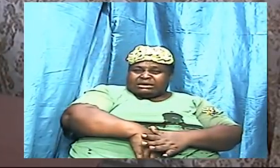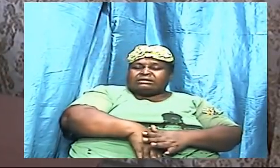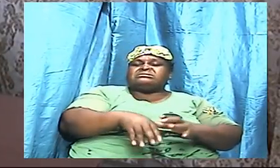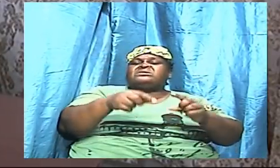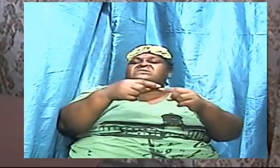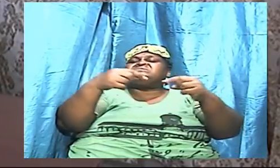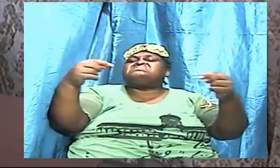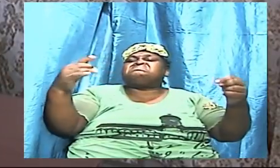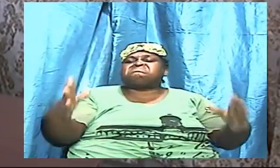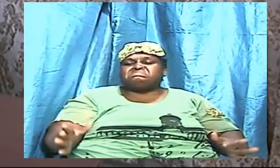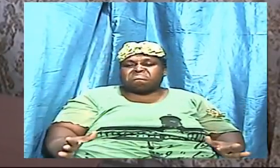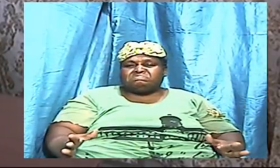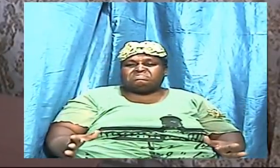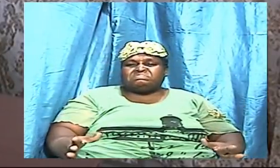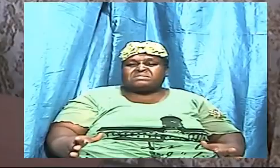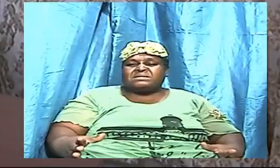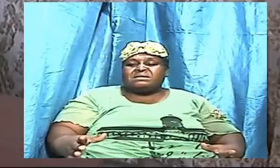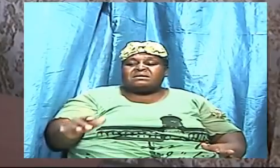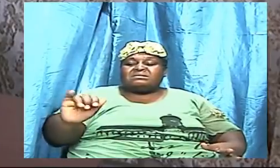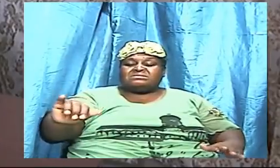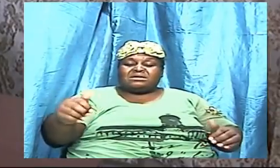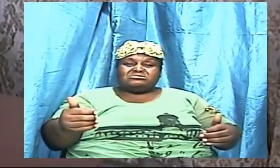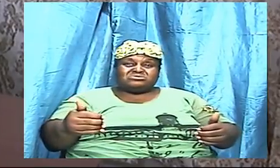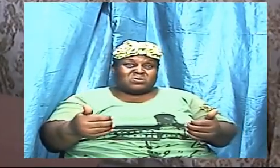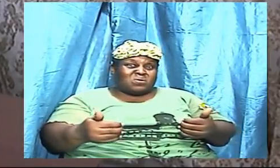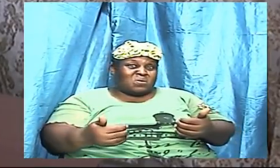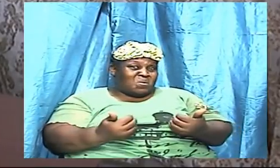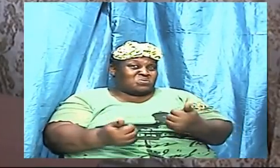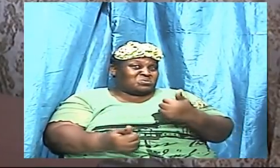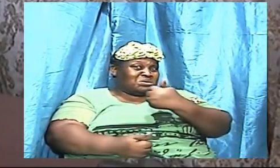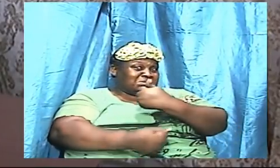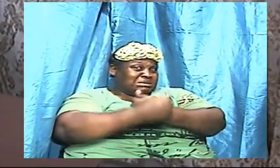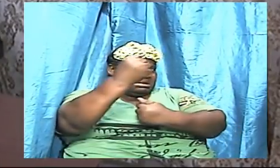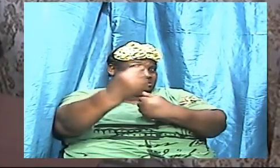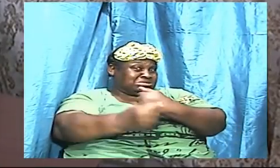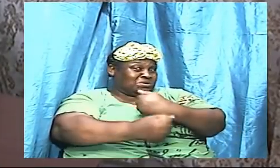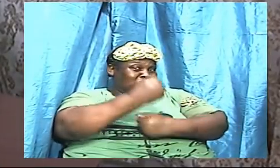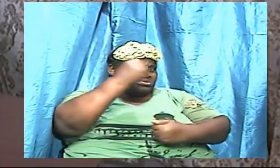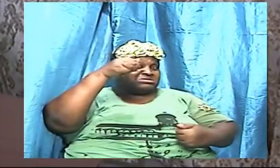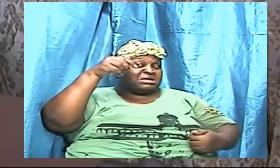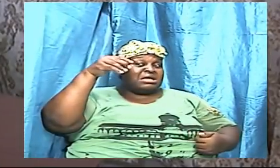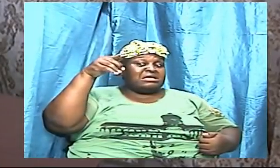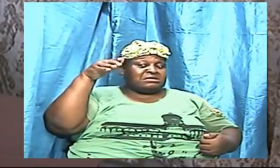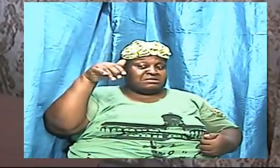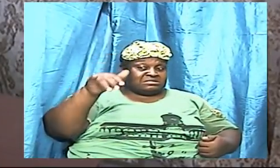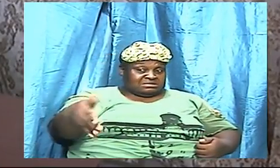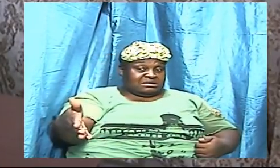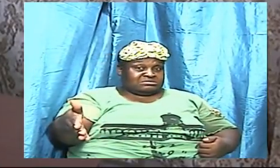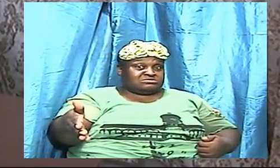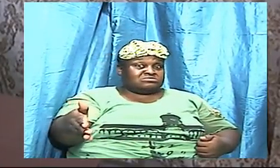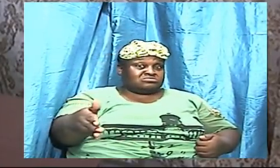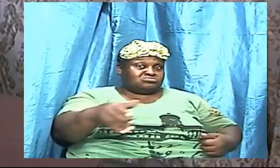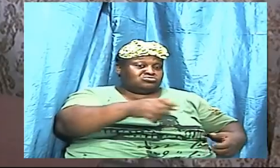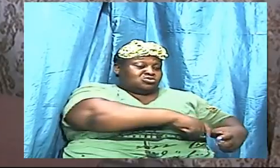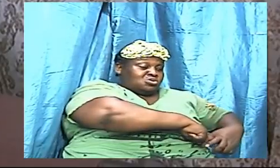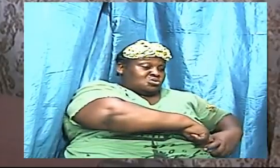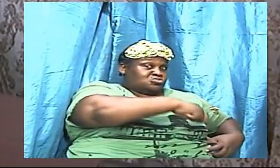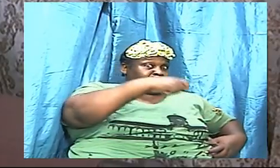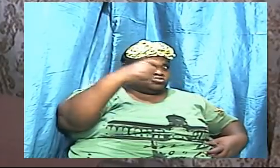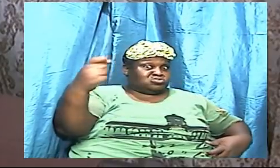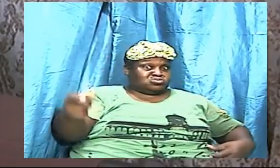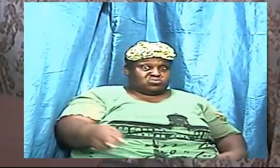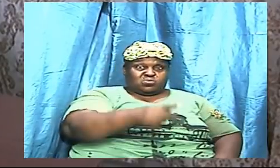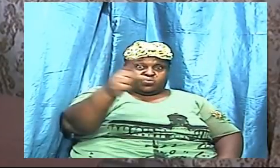is how vicious and dangerous that particular sword was